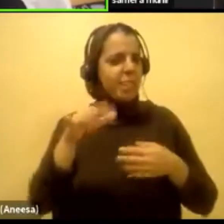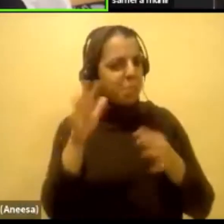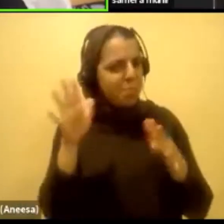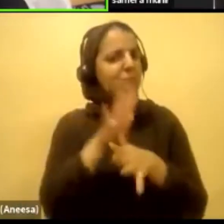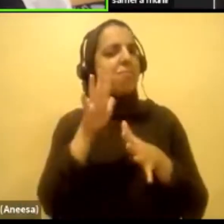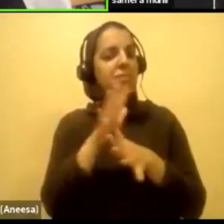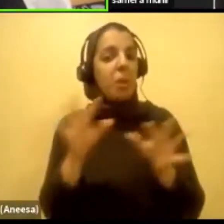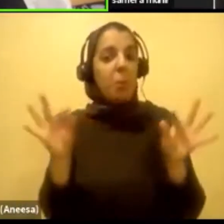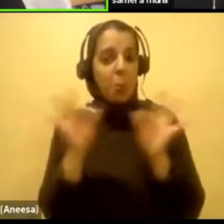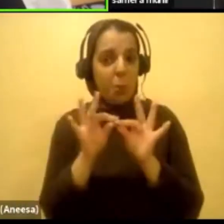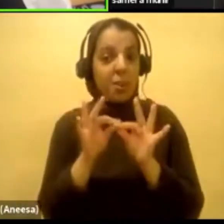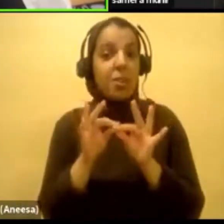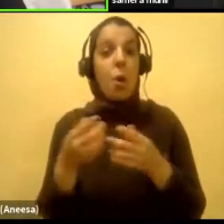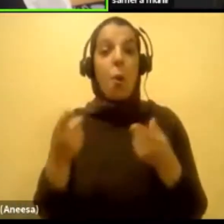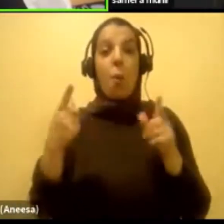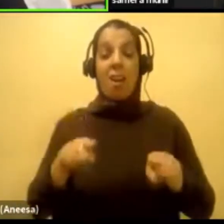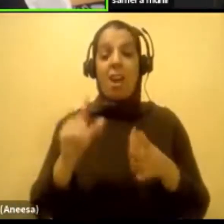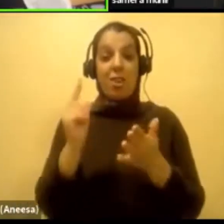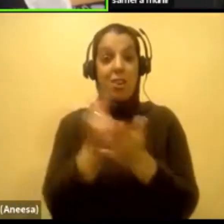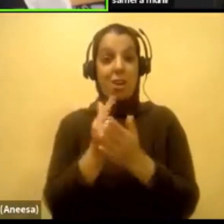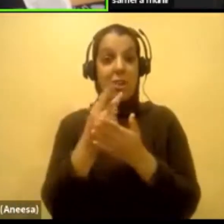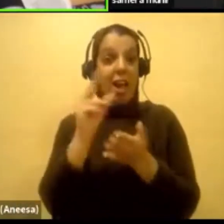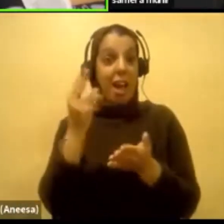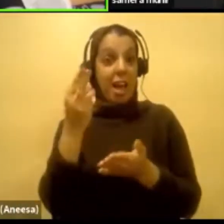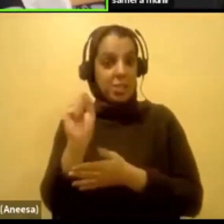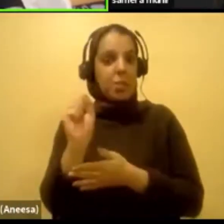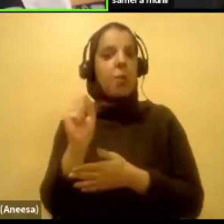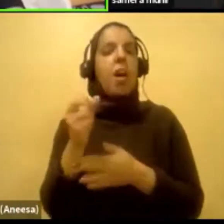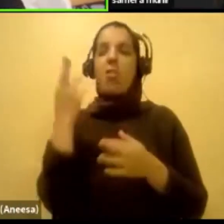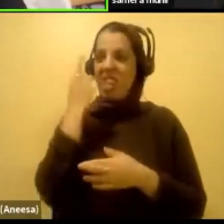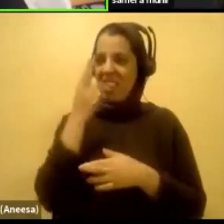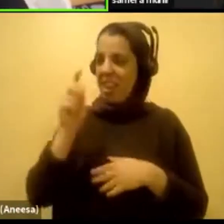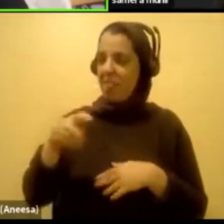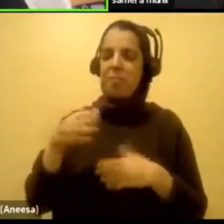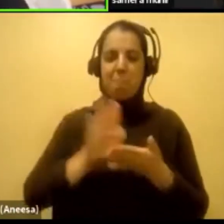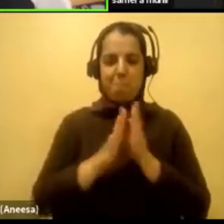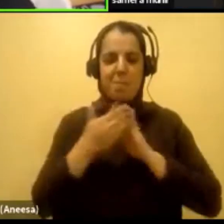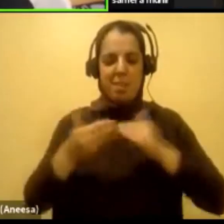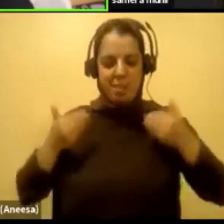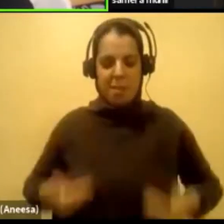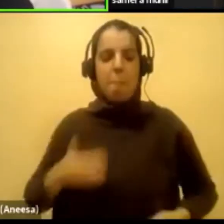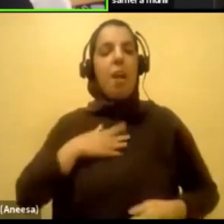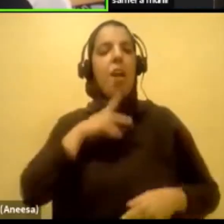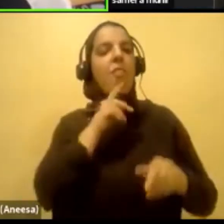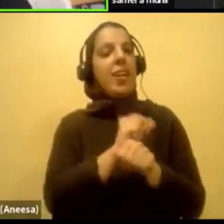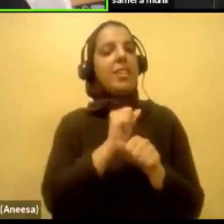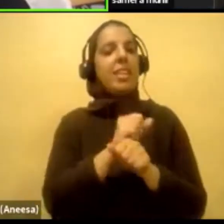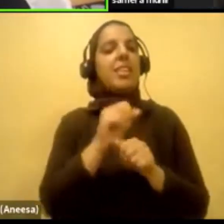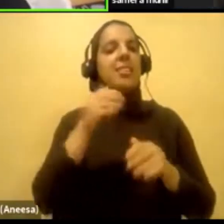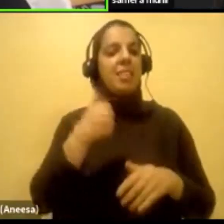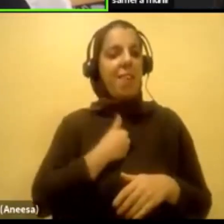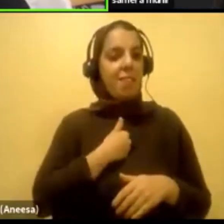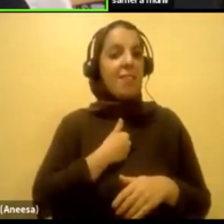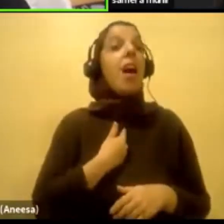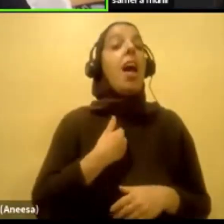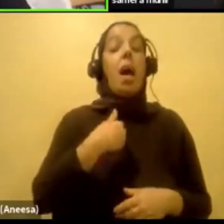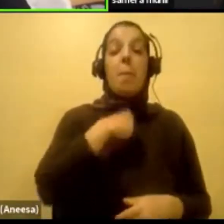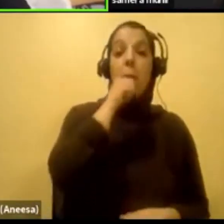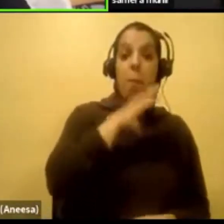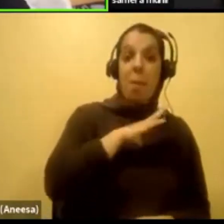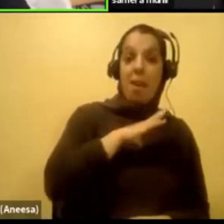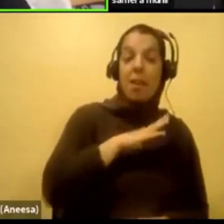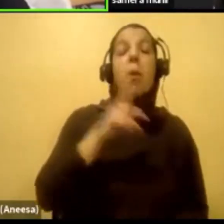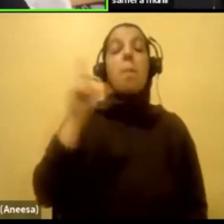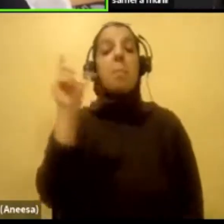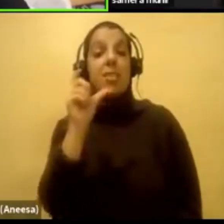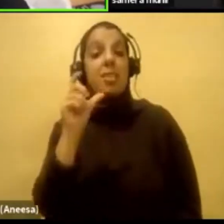And when I left high school is when I realized that I need to be my authentic self. I am a woman, I am a Muslim, and I am a person with a disability